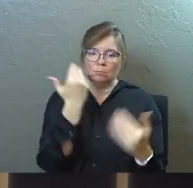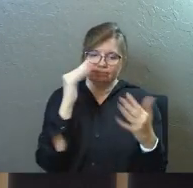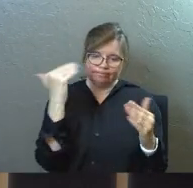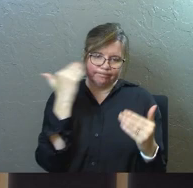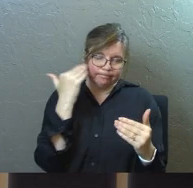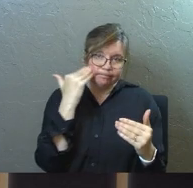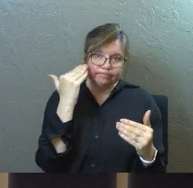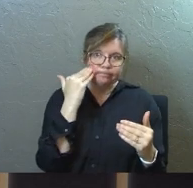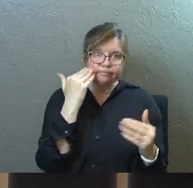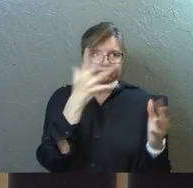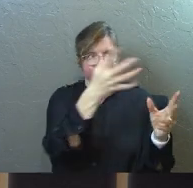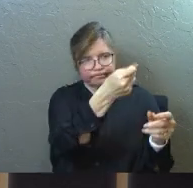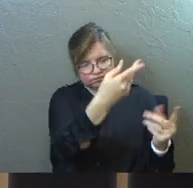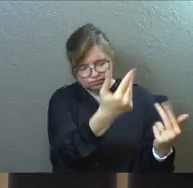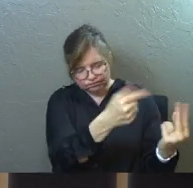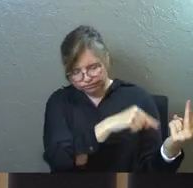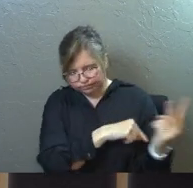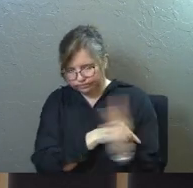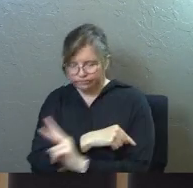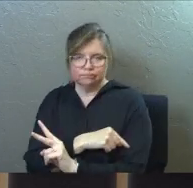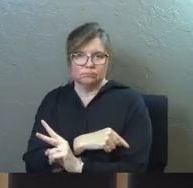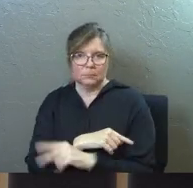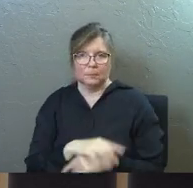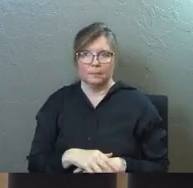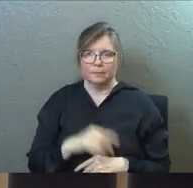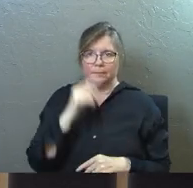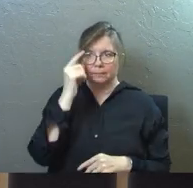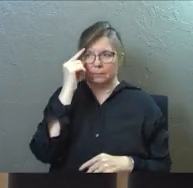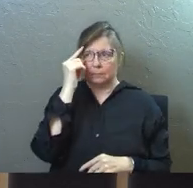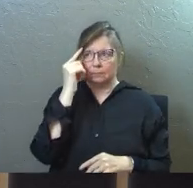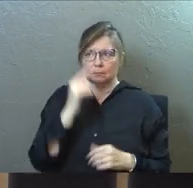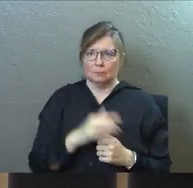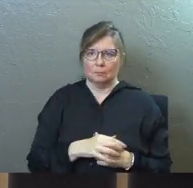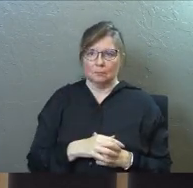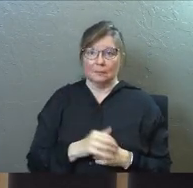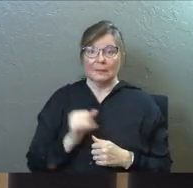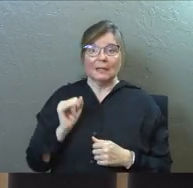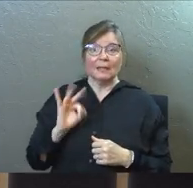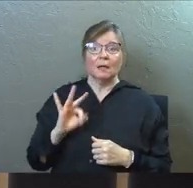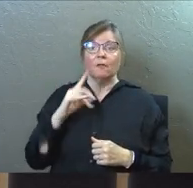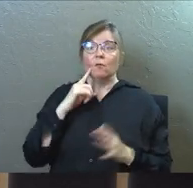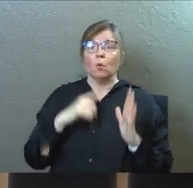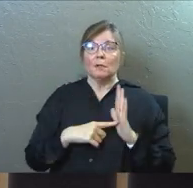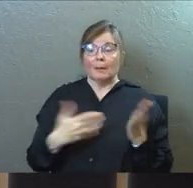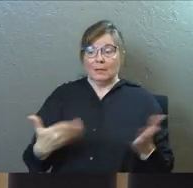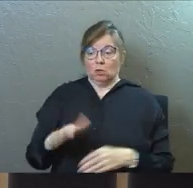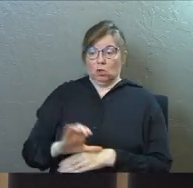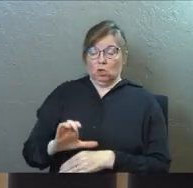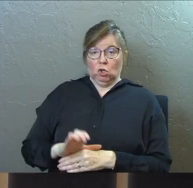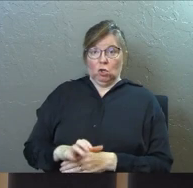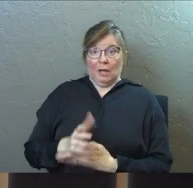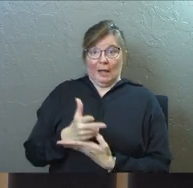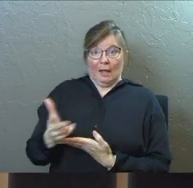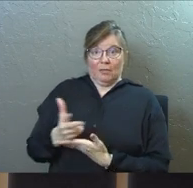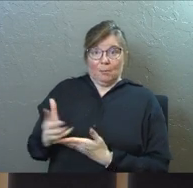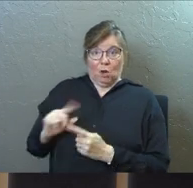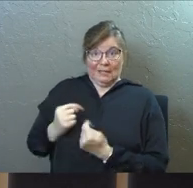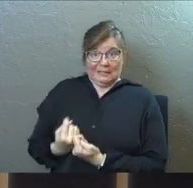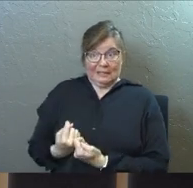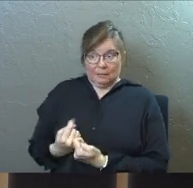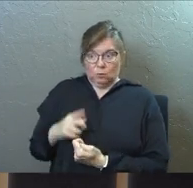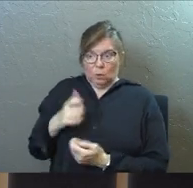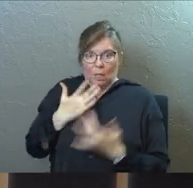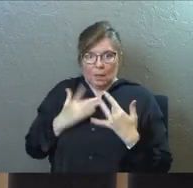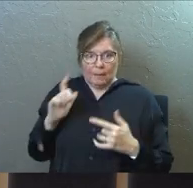Don't just leave that to your staff member. You go find more people for your parking team. Can I just be direct with you for a second?